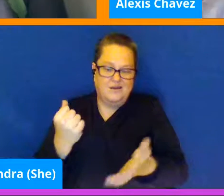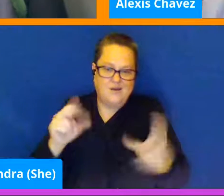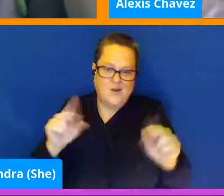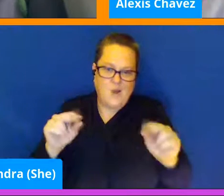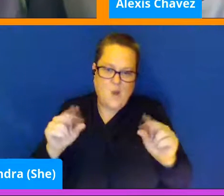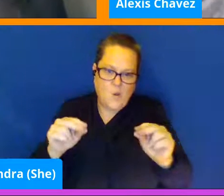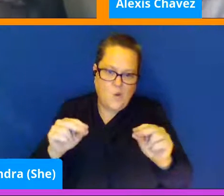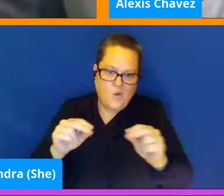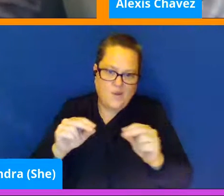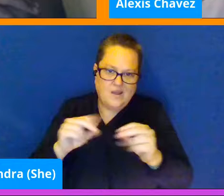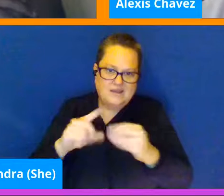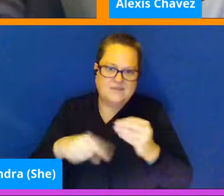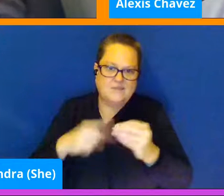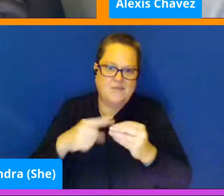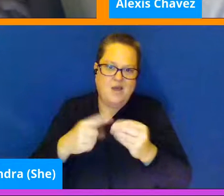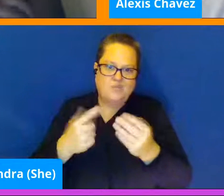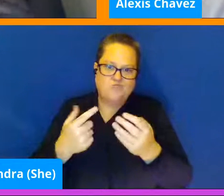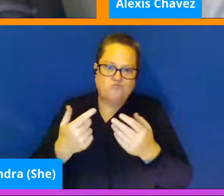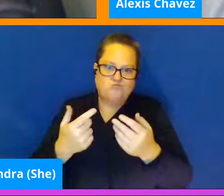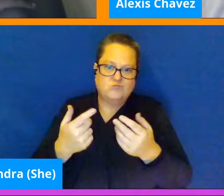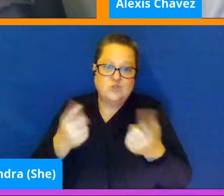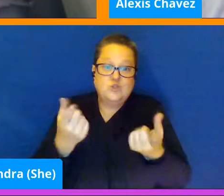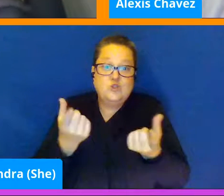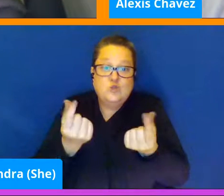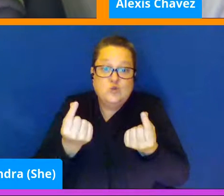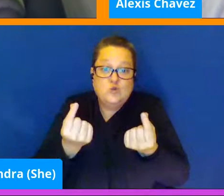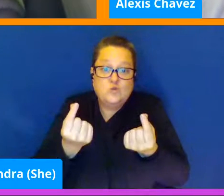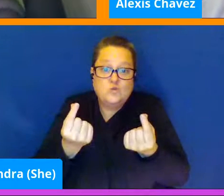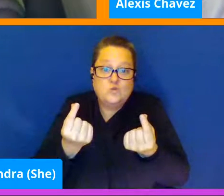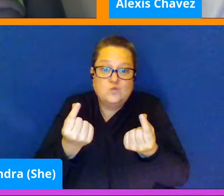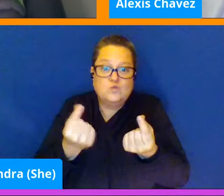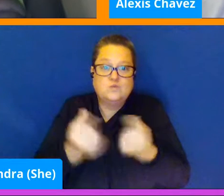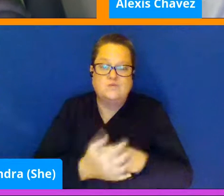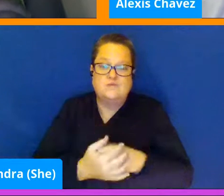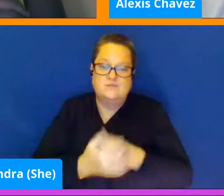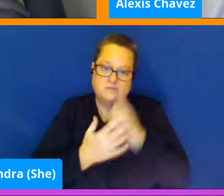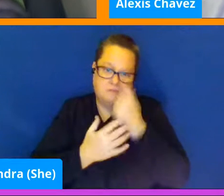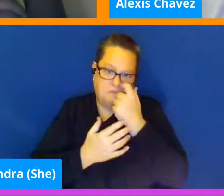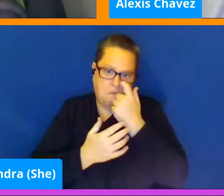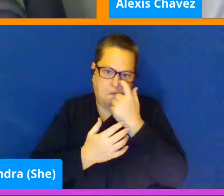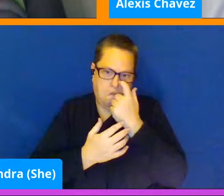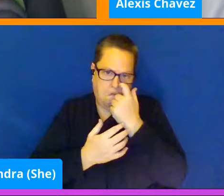about doing things. And so